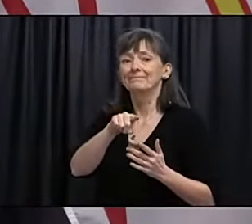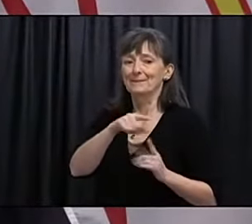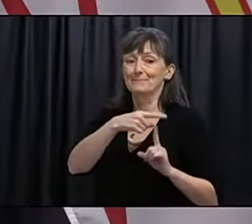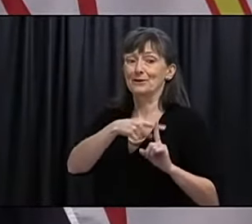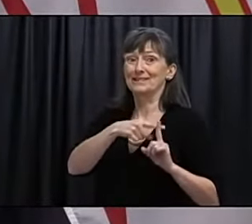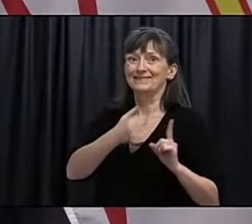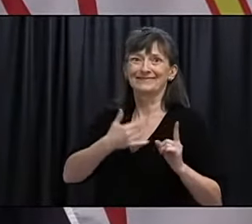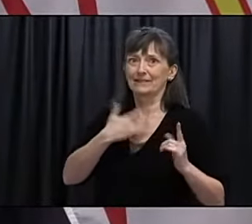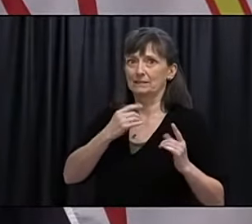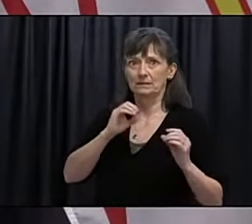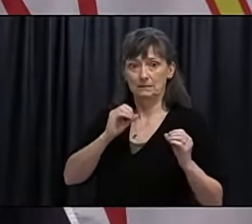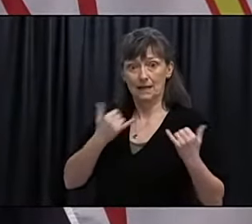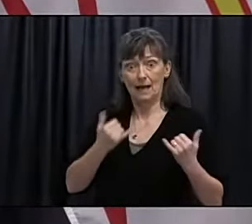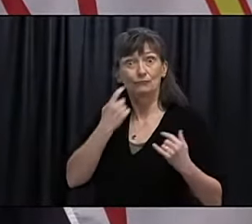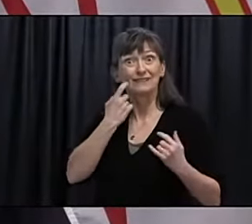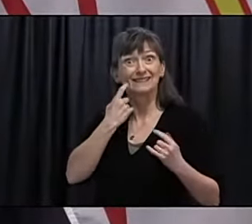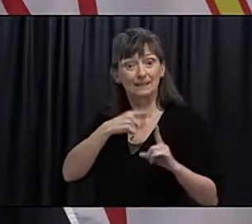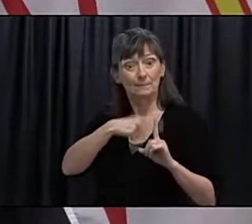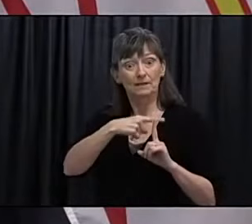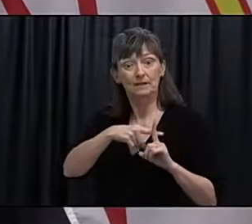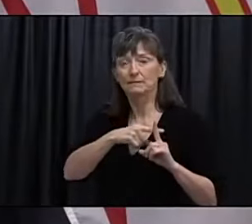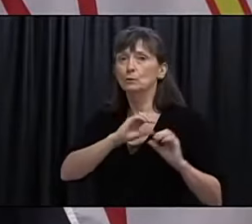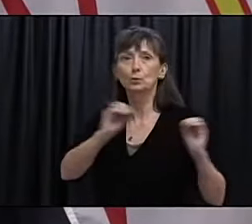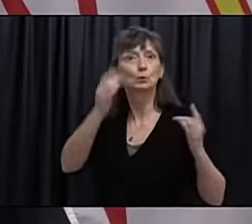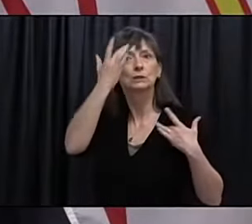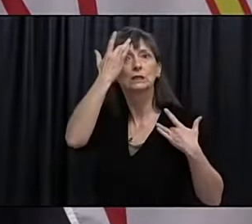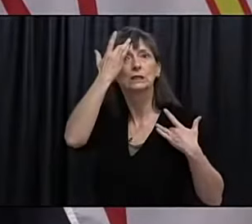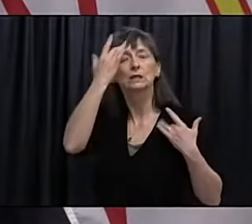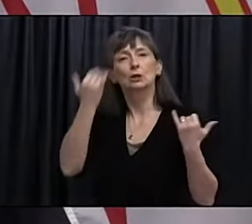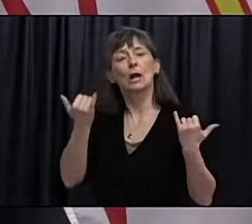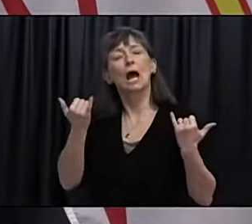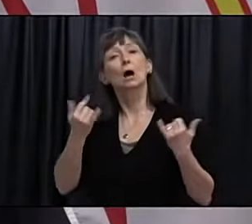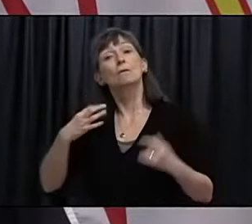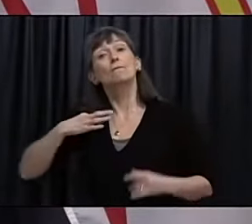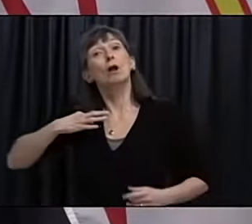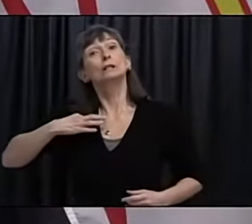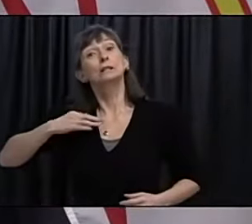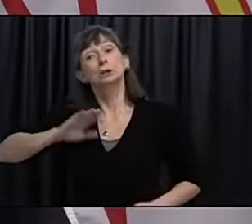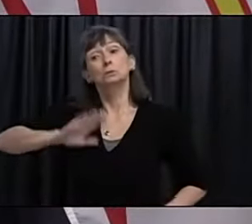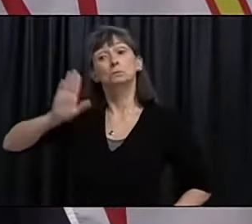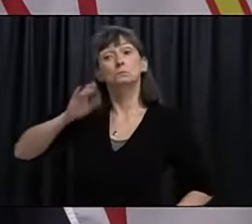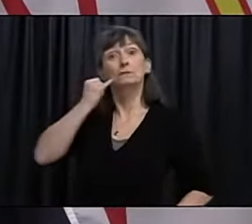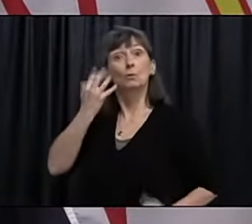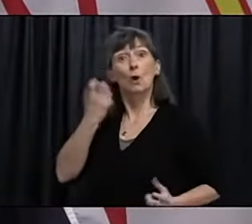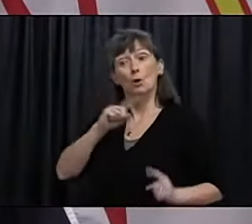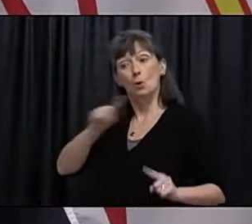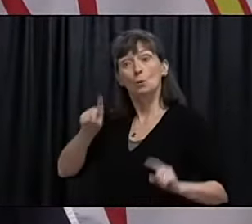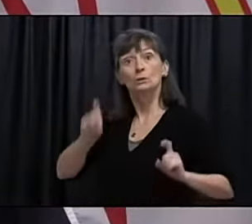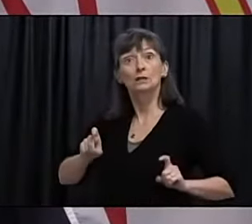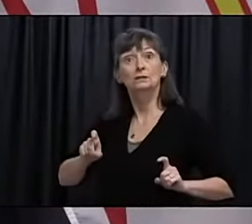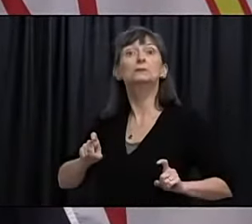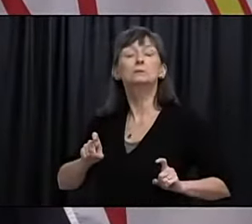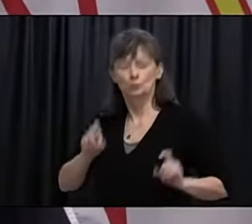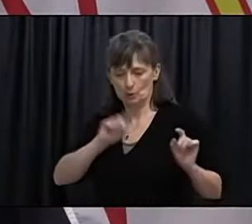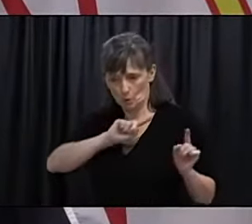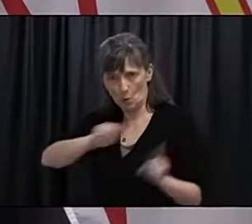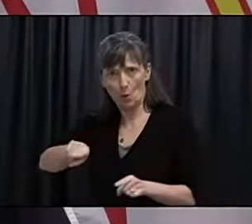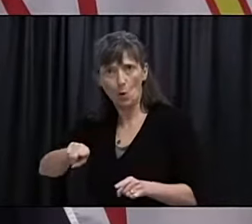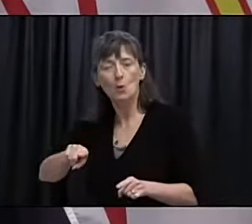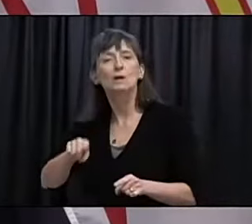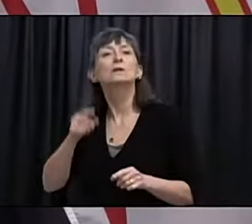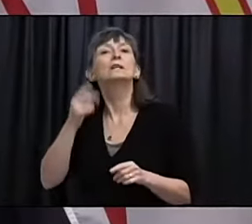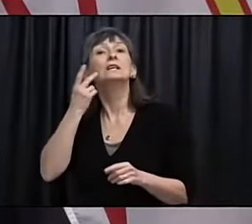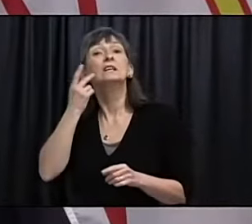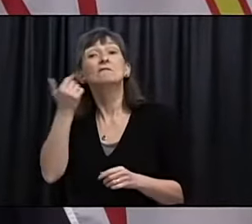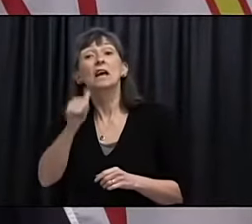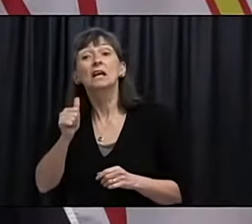this outbreak had no symptoms at all. So this surveillance will help us determine if there are any pockets of COVID-19 that have